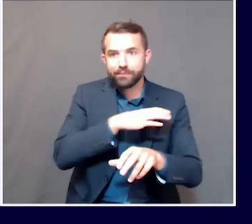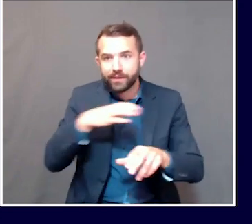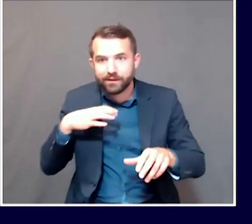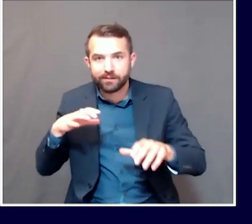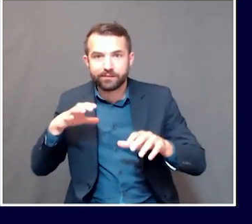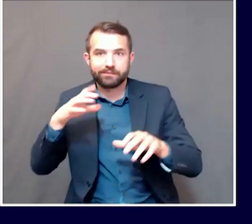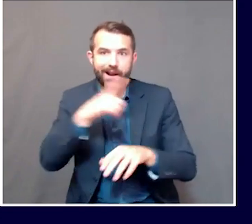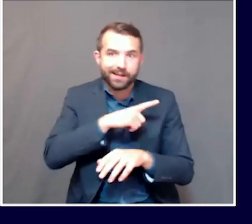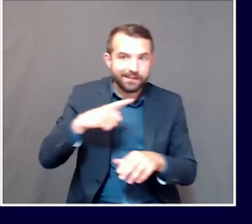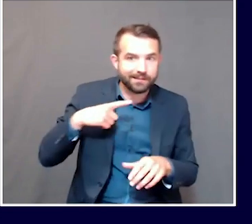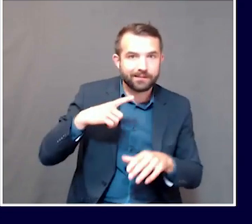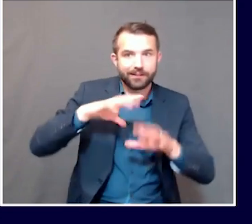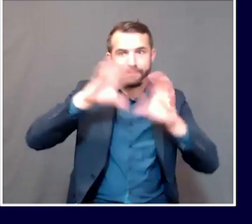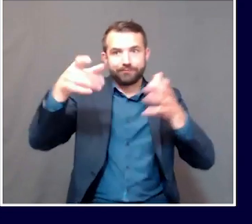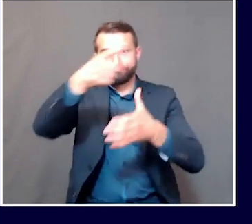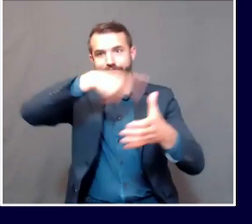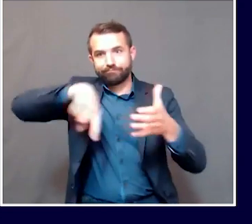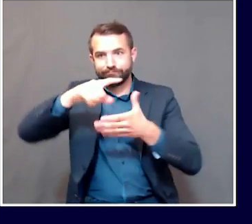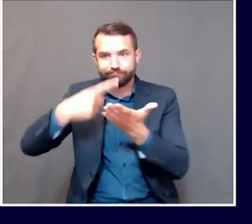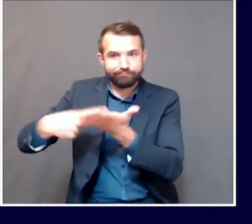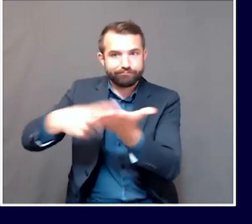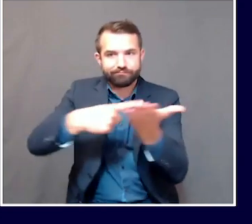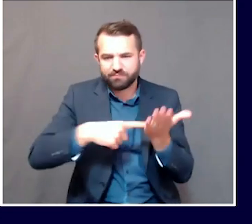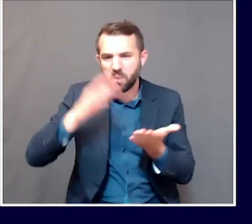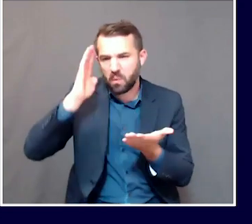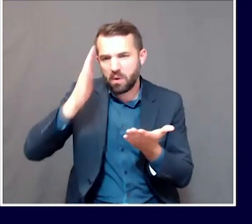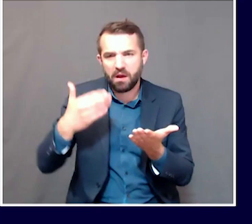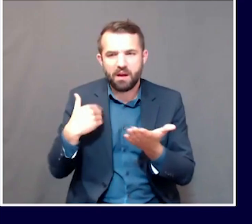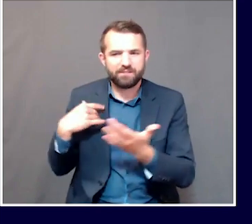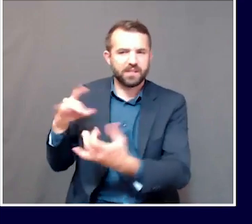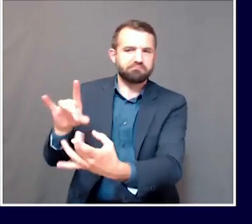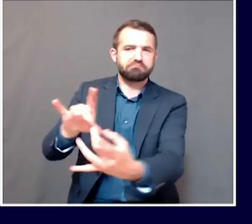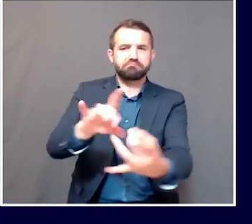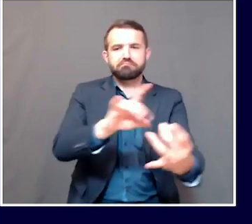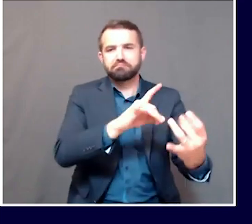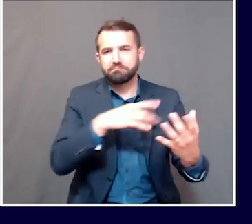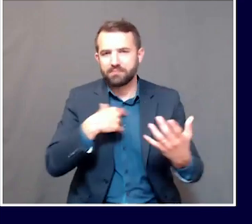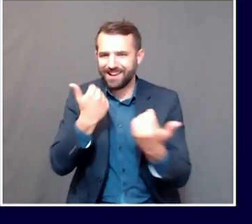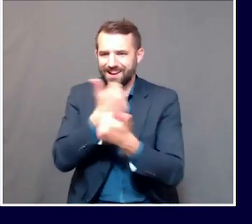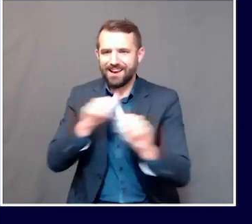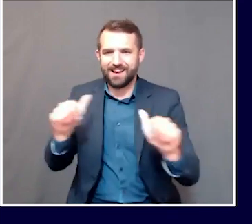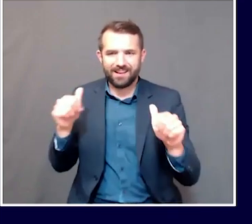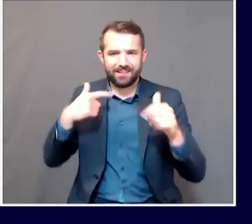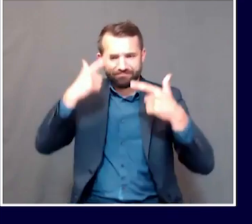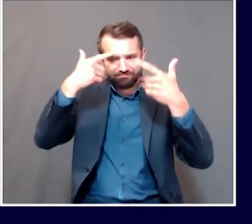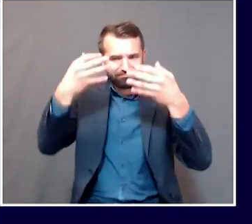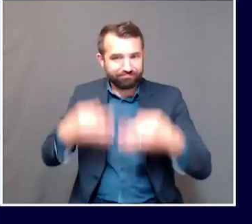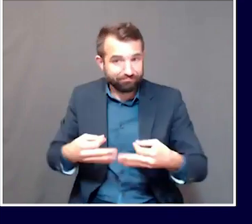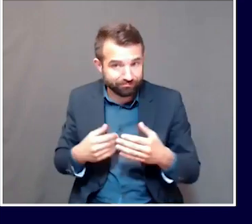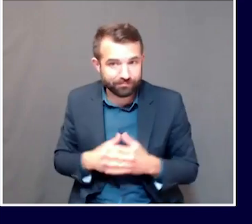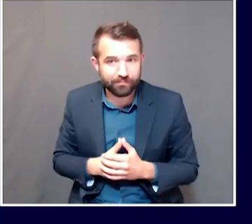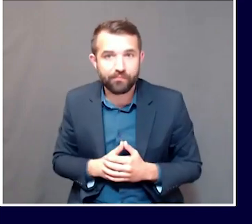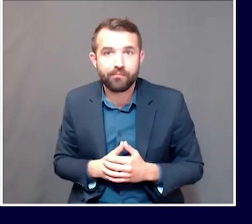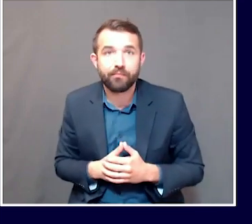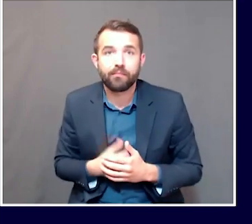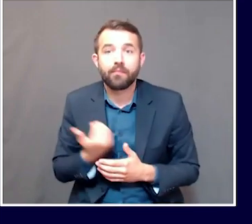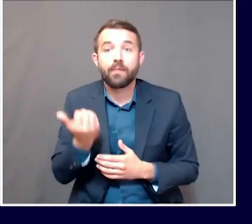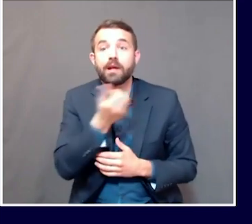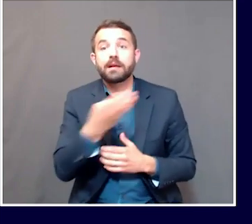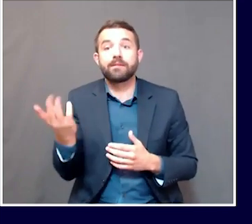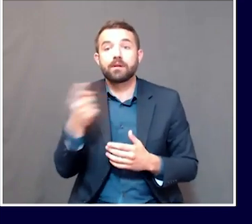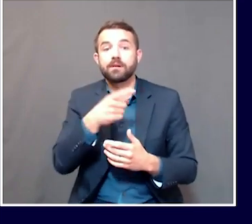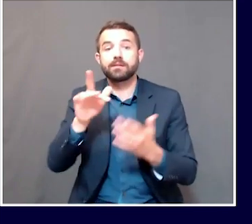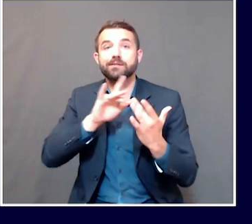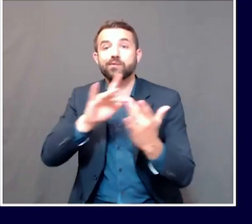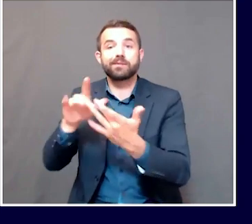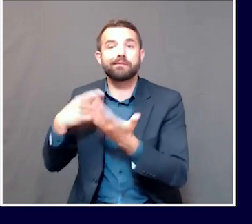I certainly want legislative input into any such decisions. And I've had several communications and discussions